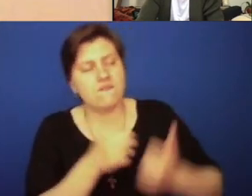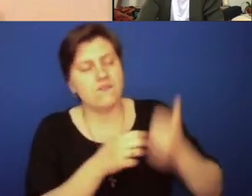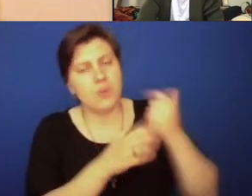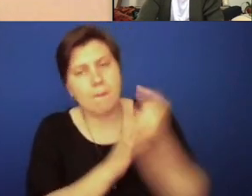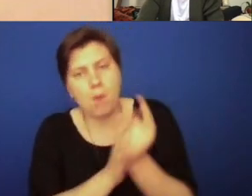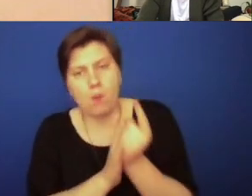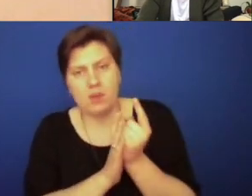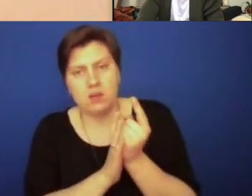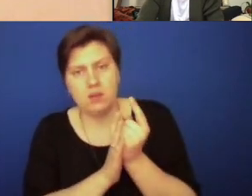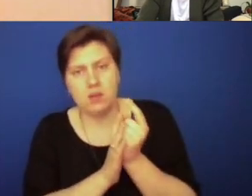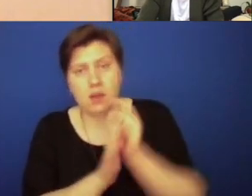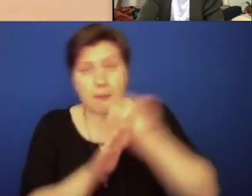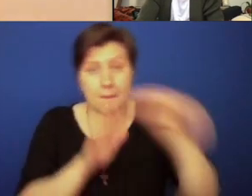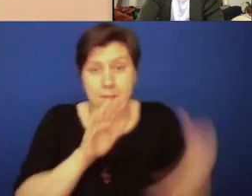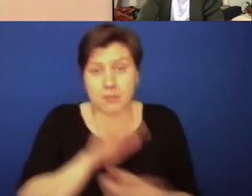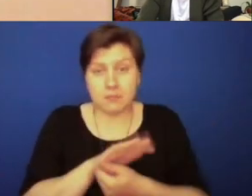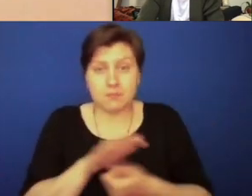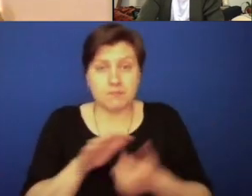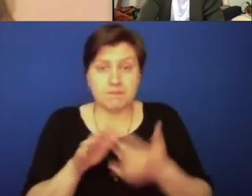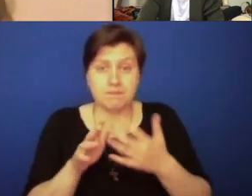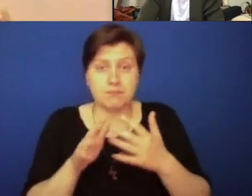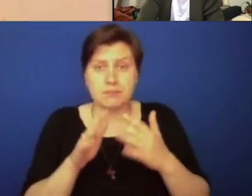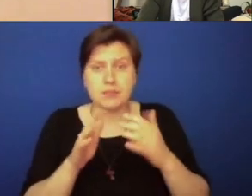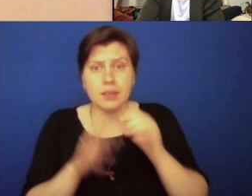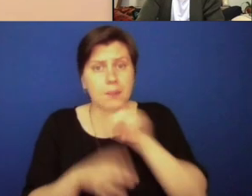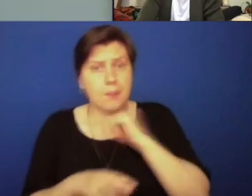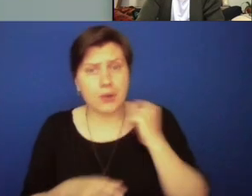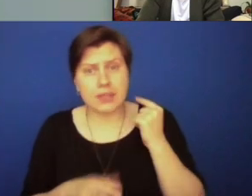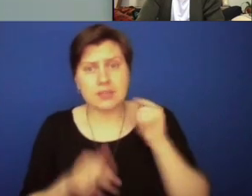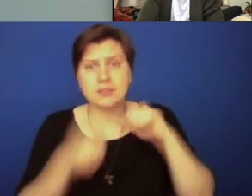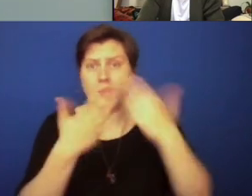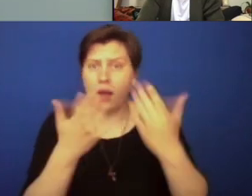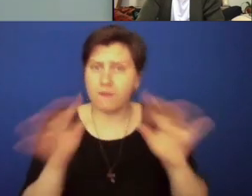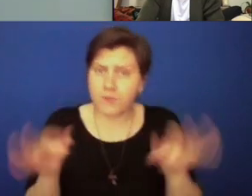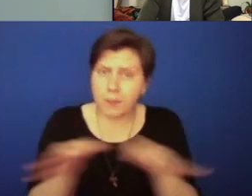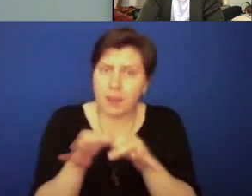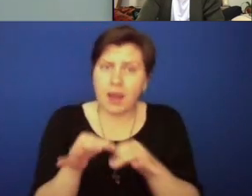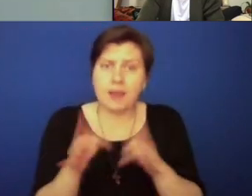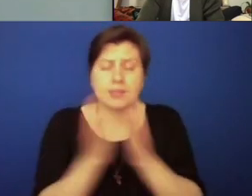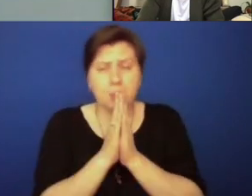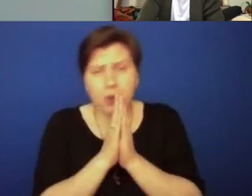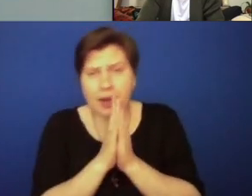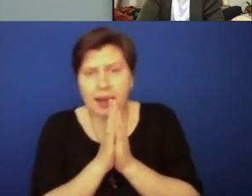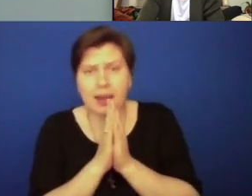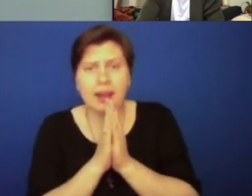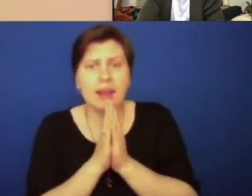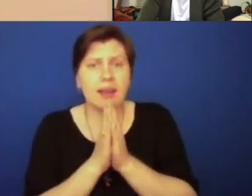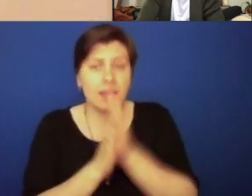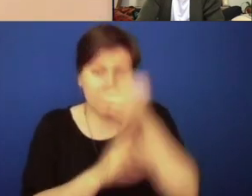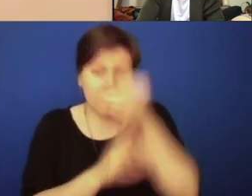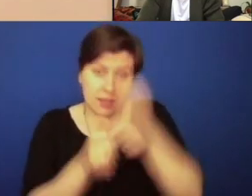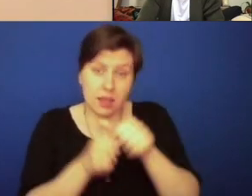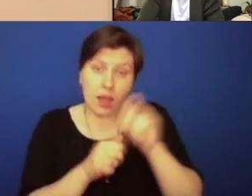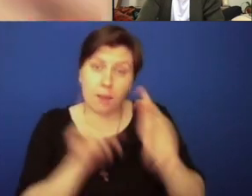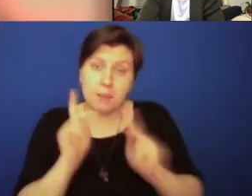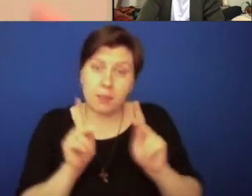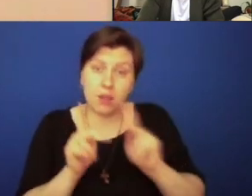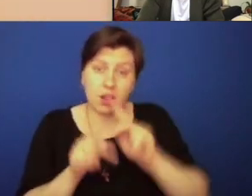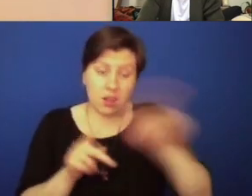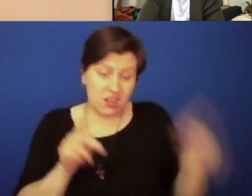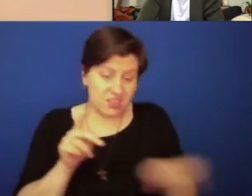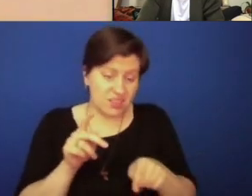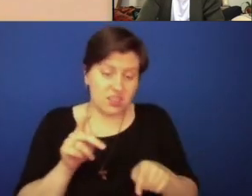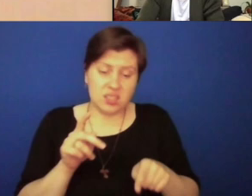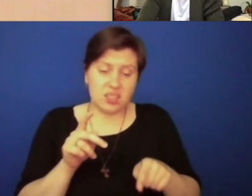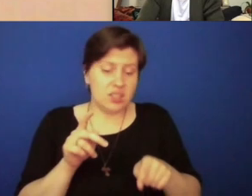Beneath them as priests offer mass and as others pray in this structure that there are people undergoing sort of the